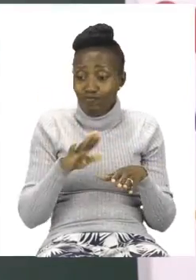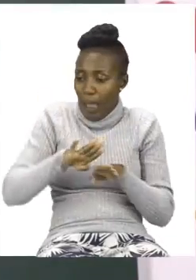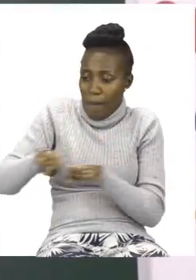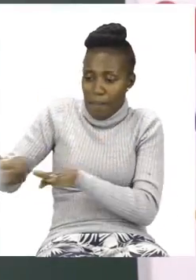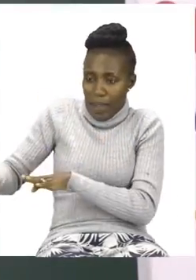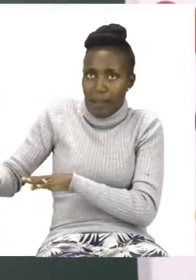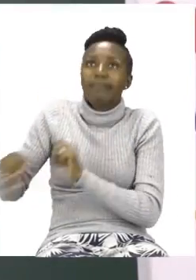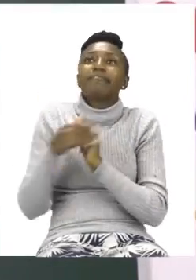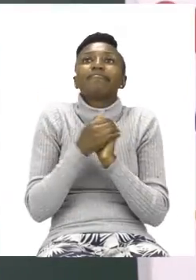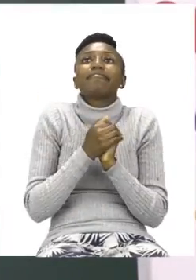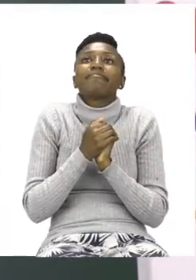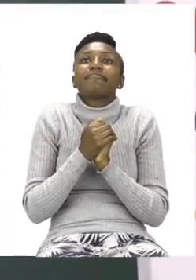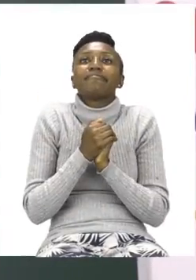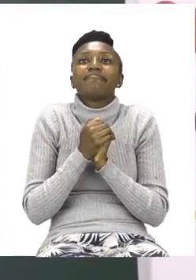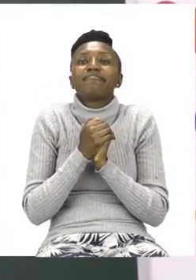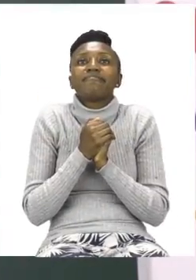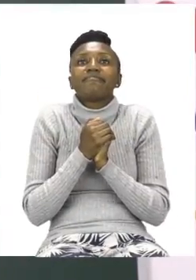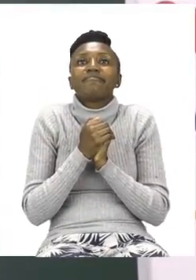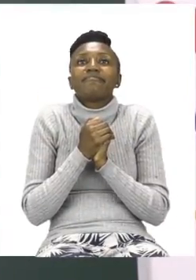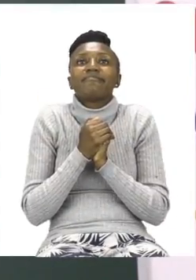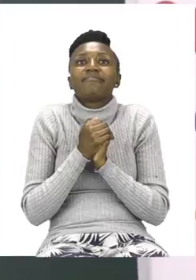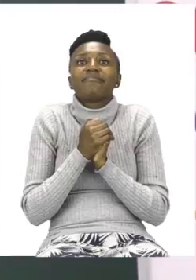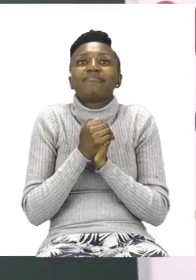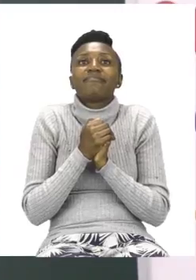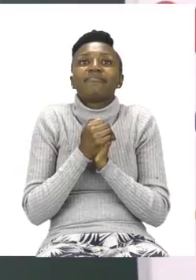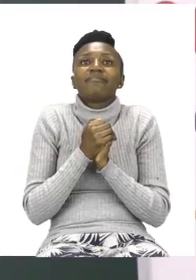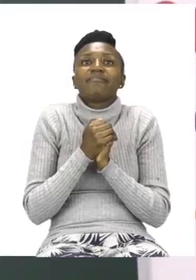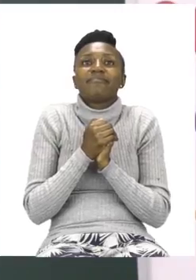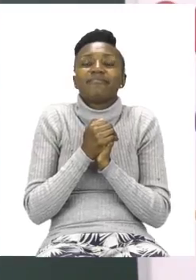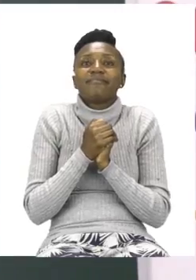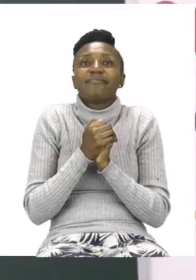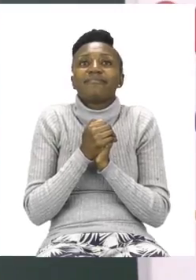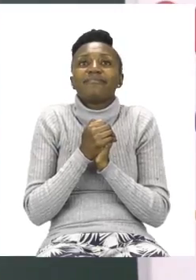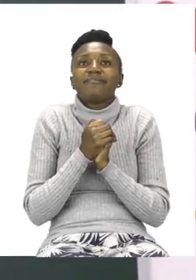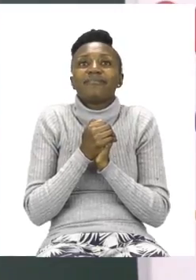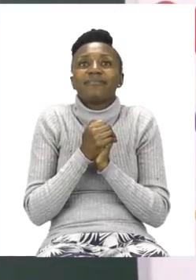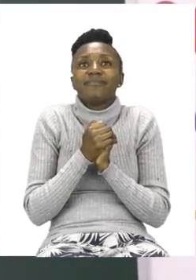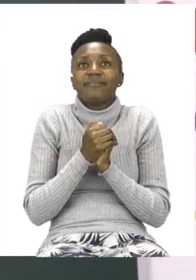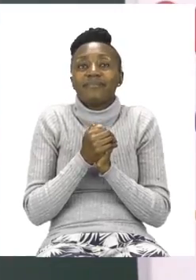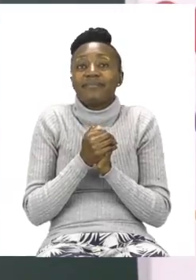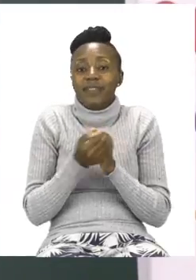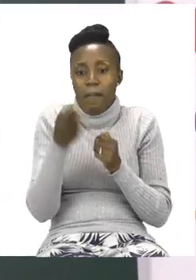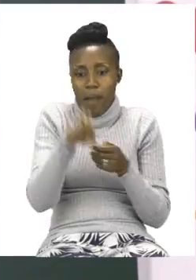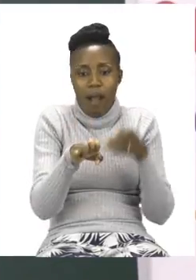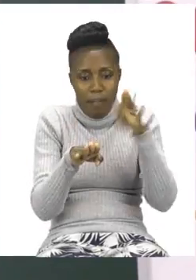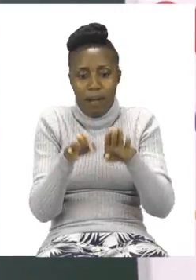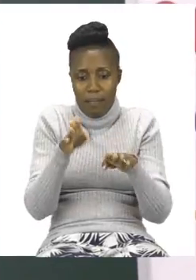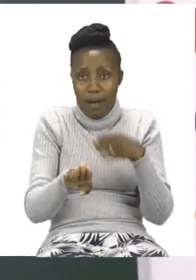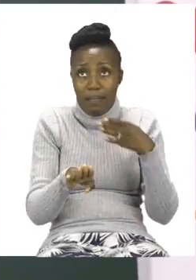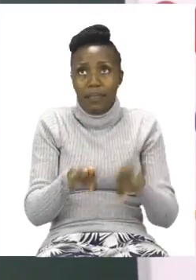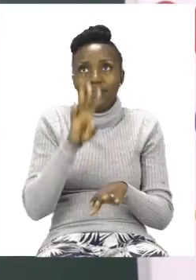to put it away. And now I have my cards. They are all facing upside